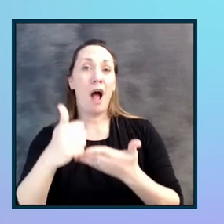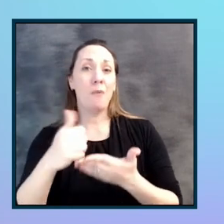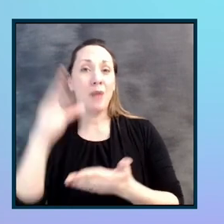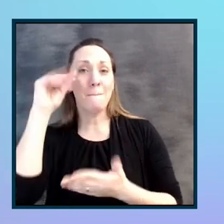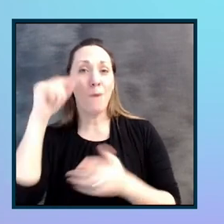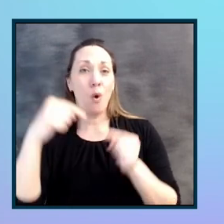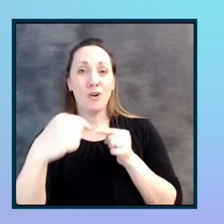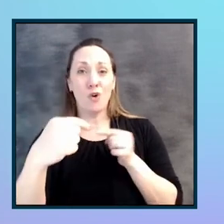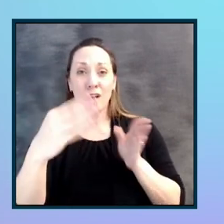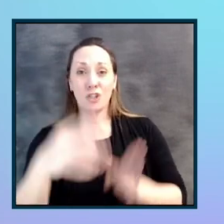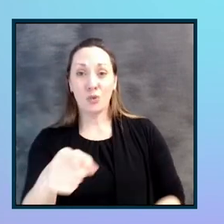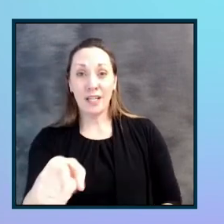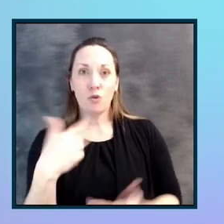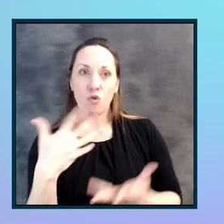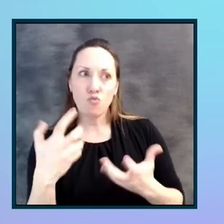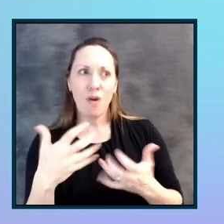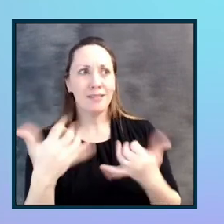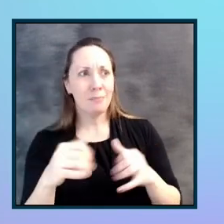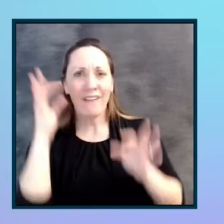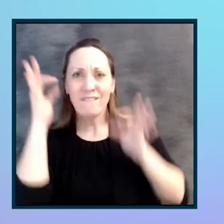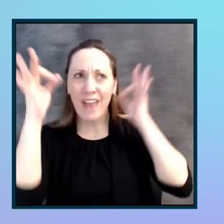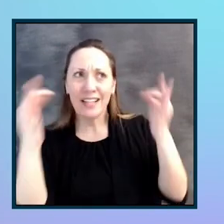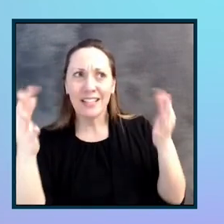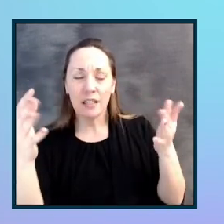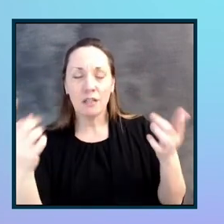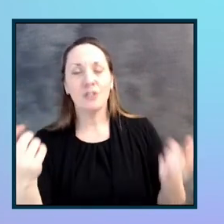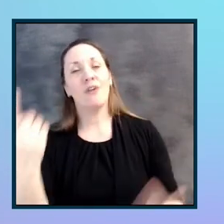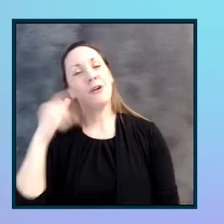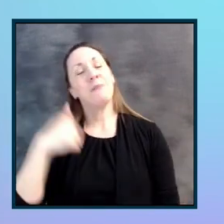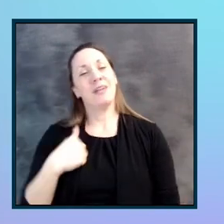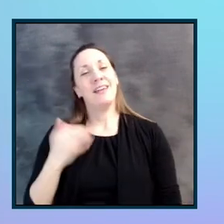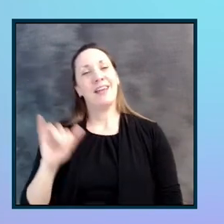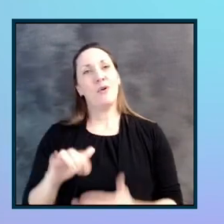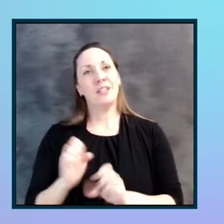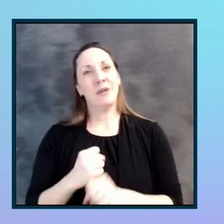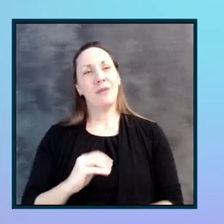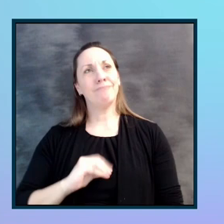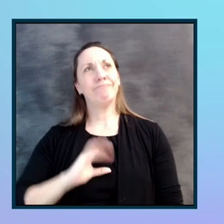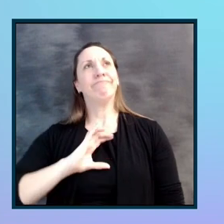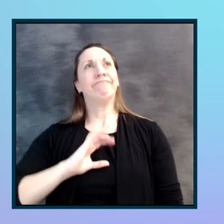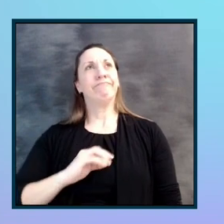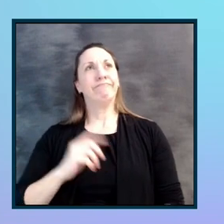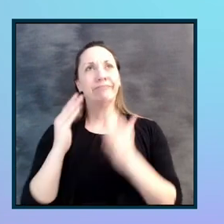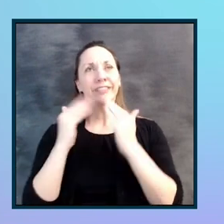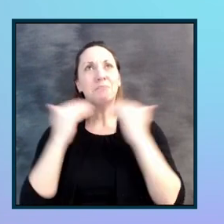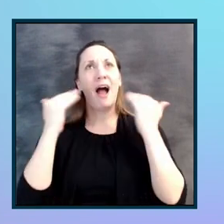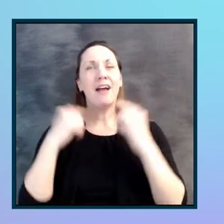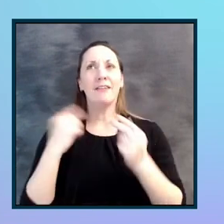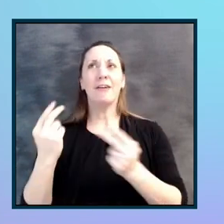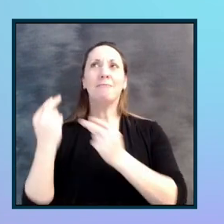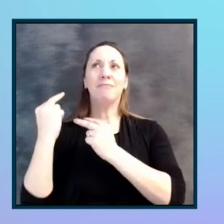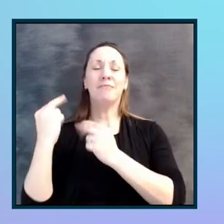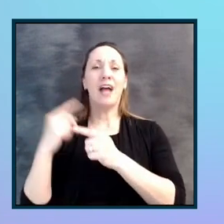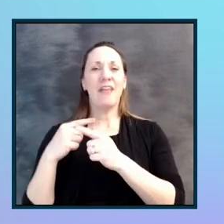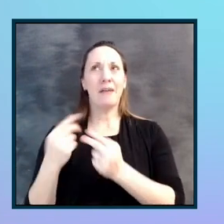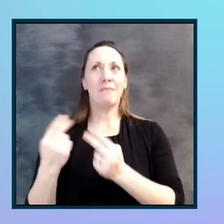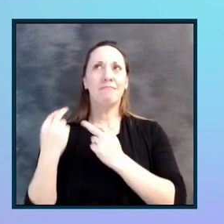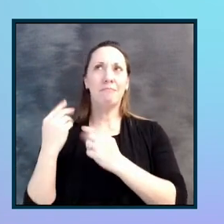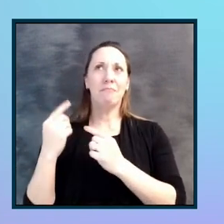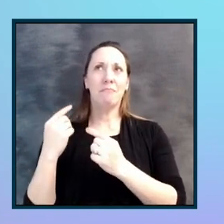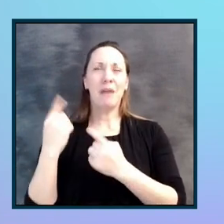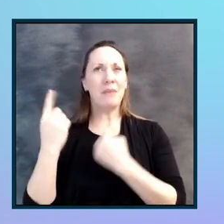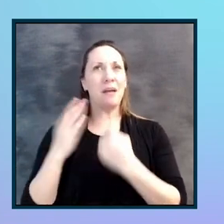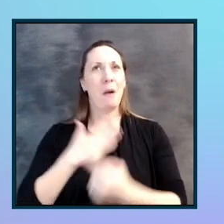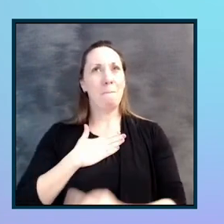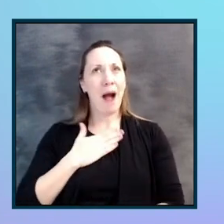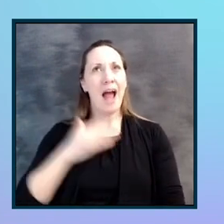who wants to play fantasy. And so for me, that would always put a smile on my face and it brought me back again to my childhood. And I